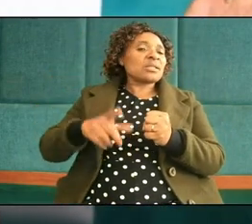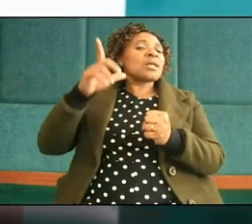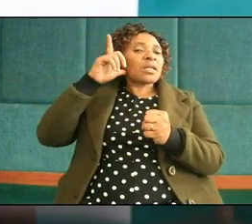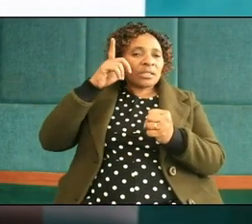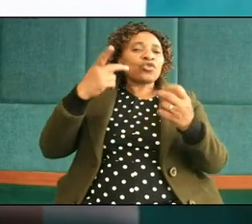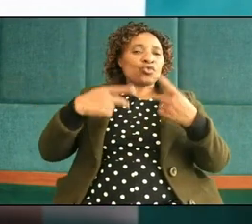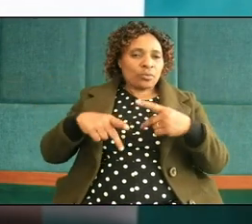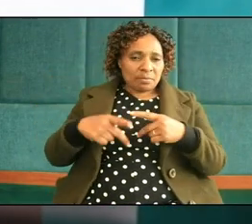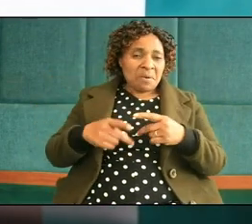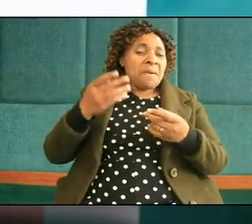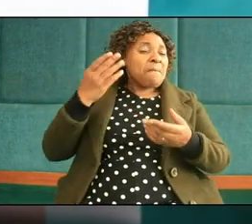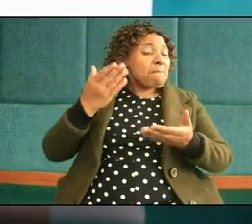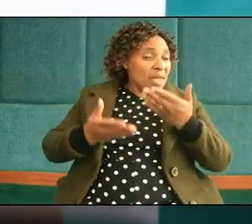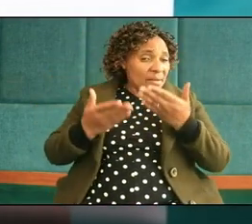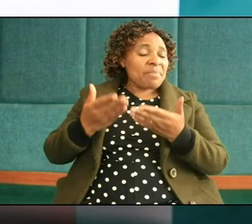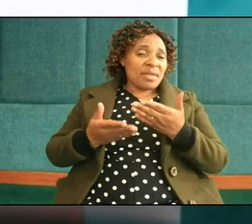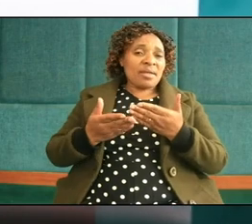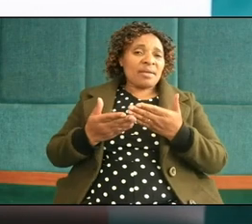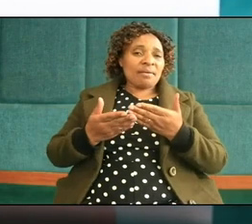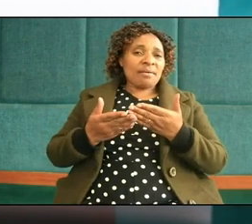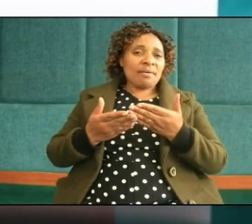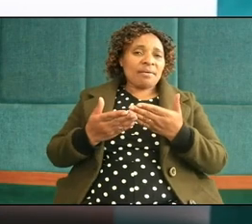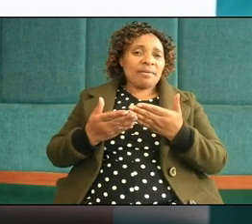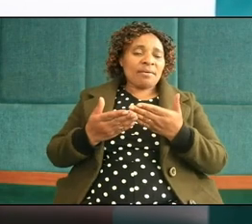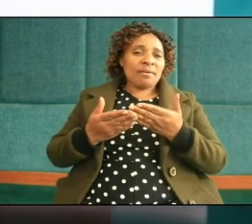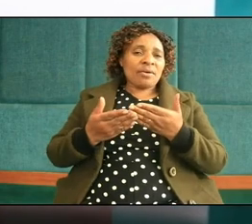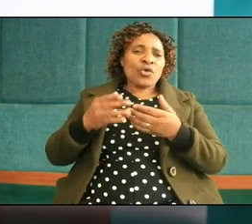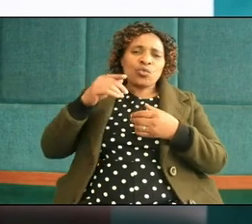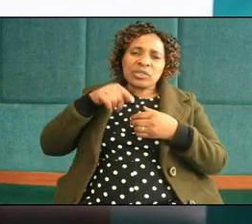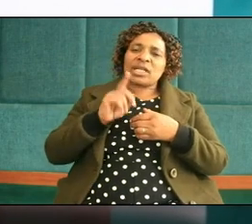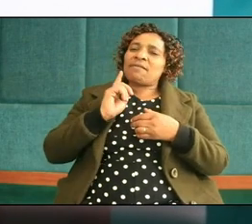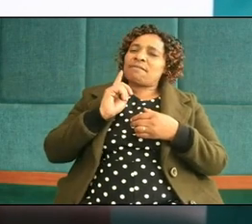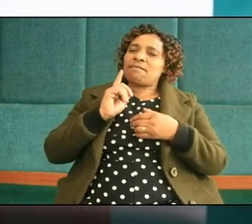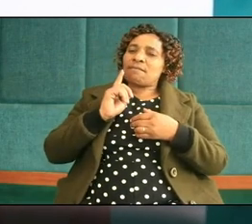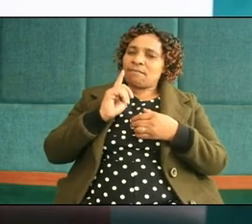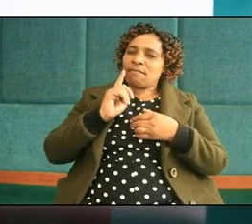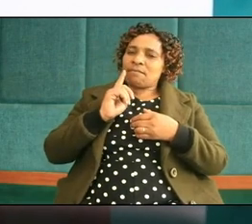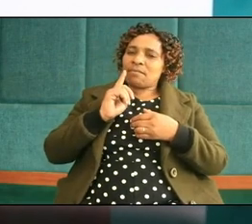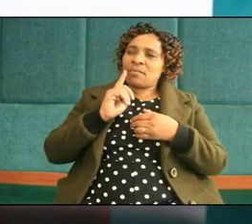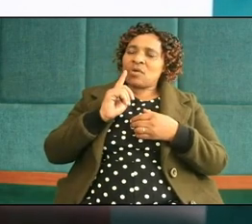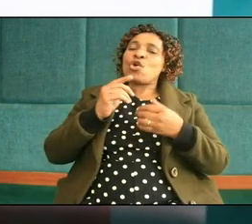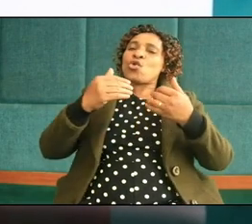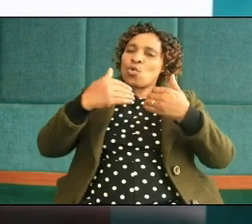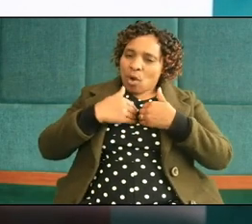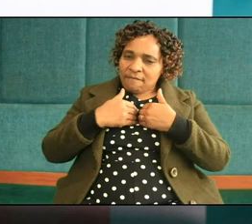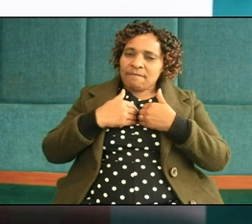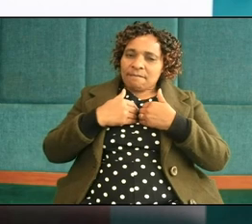maybe you yourself you have been